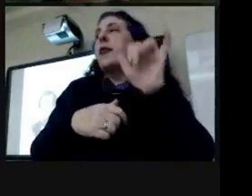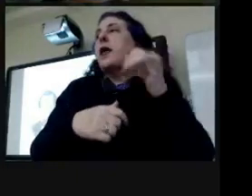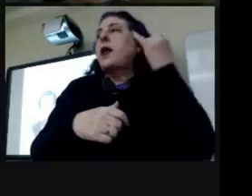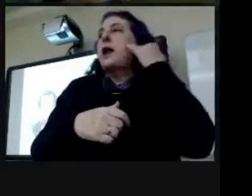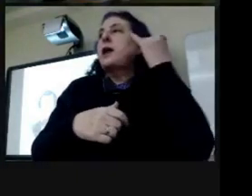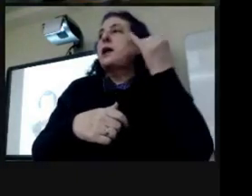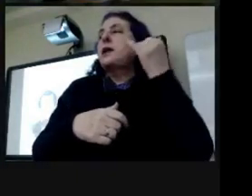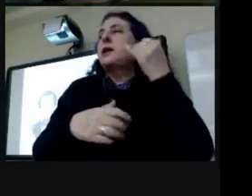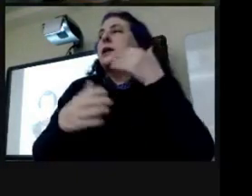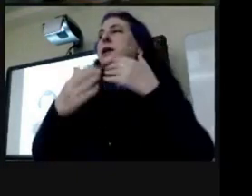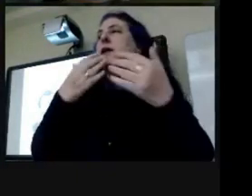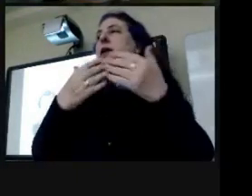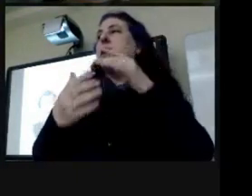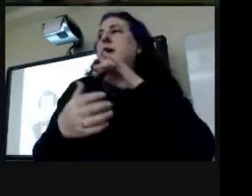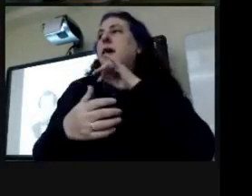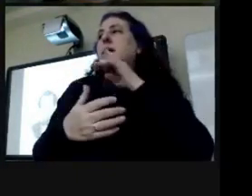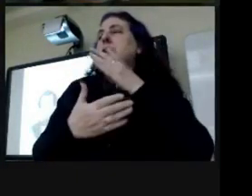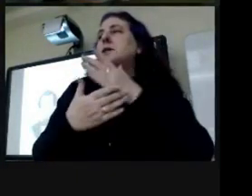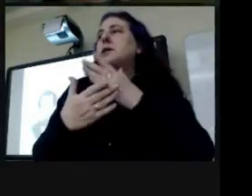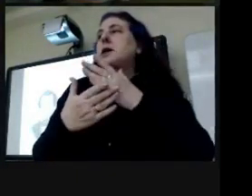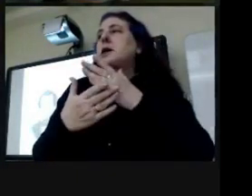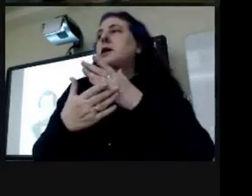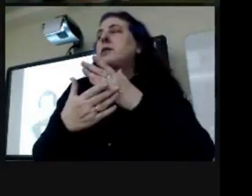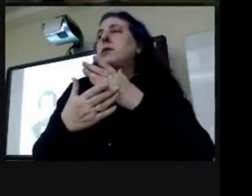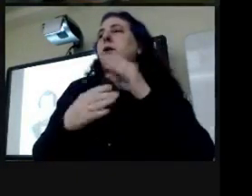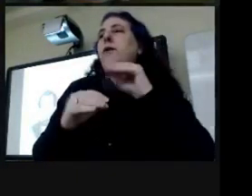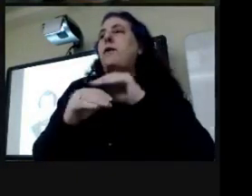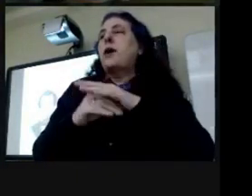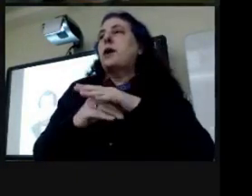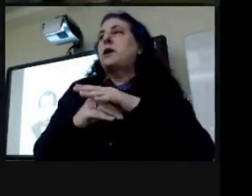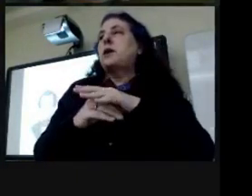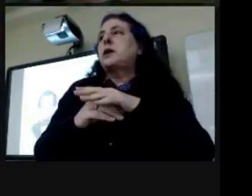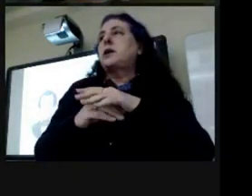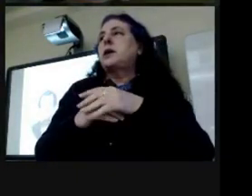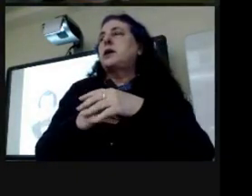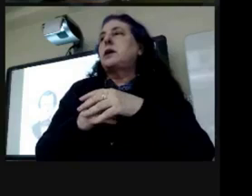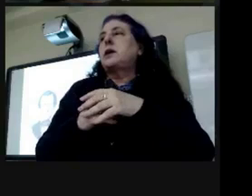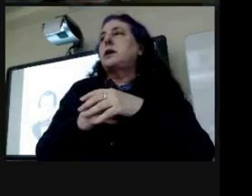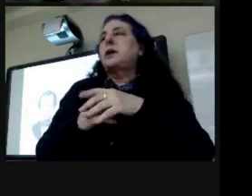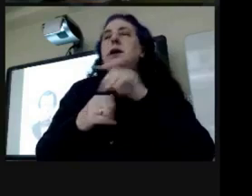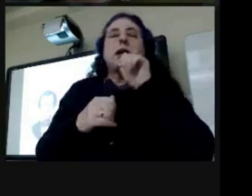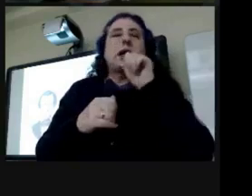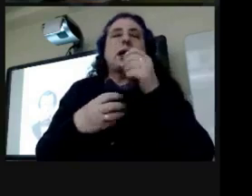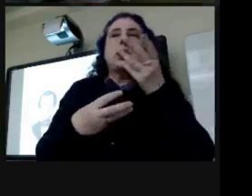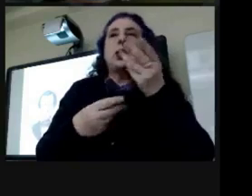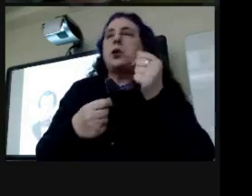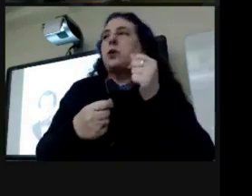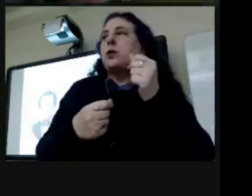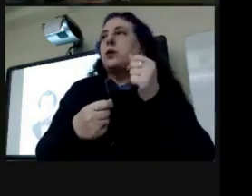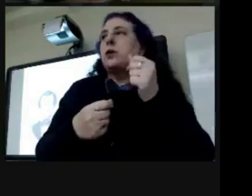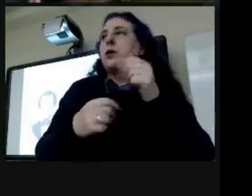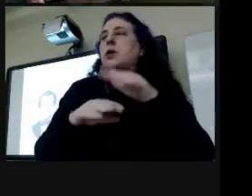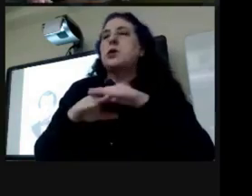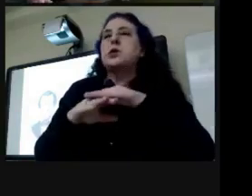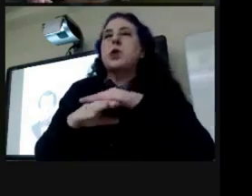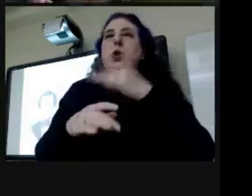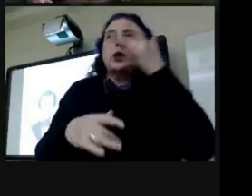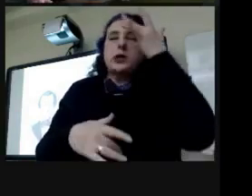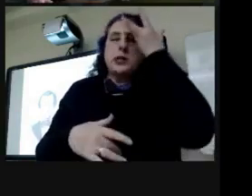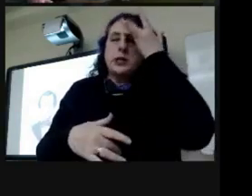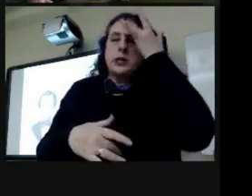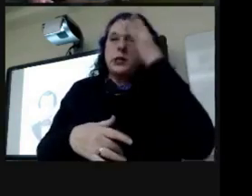even though it actually had some effect. Yeah. Didn't cure it, but it slowed the disease.